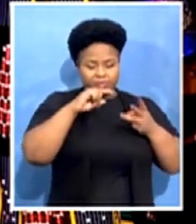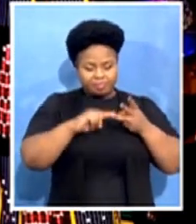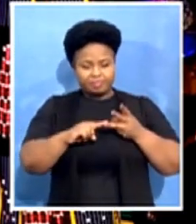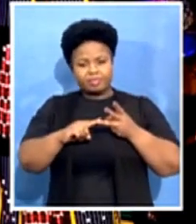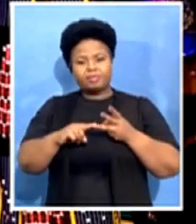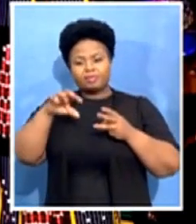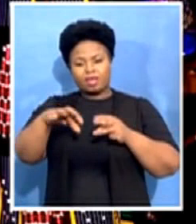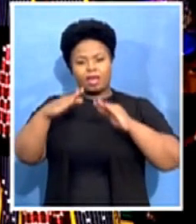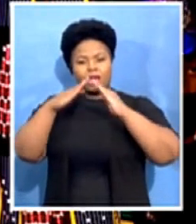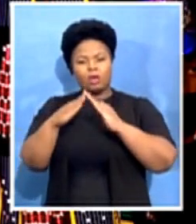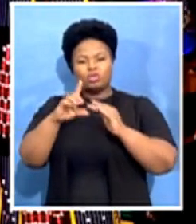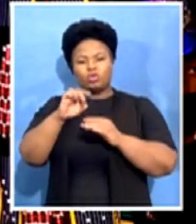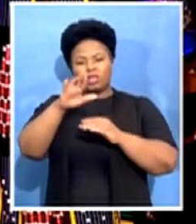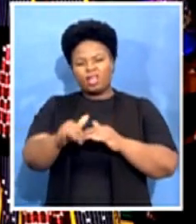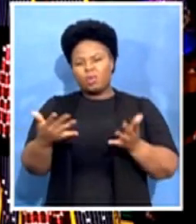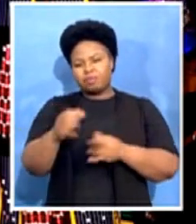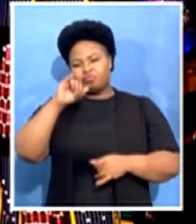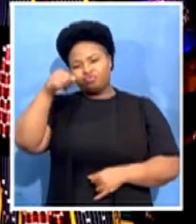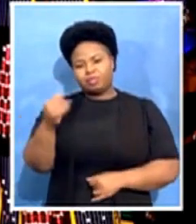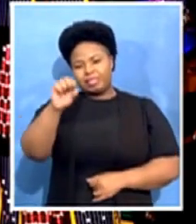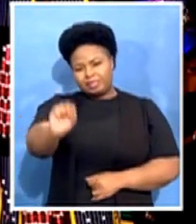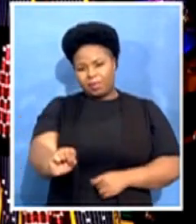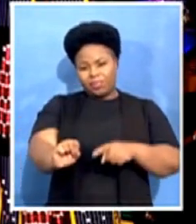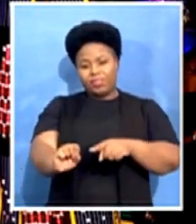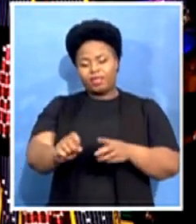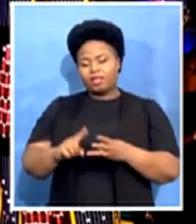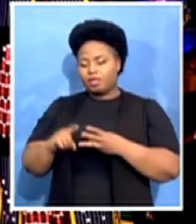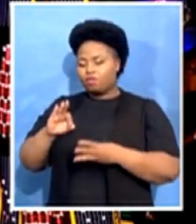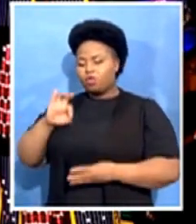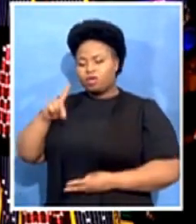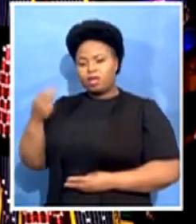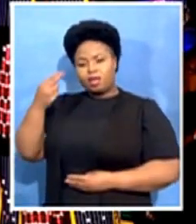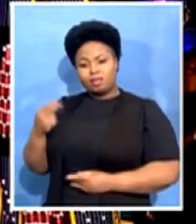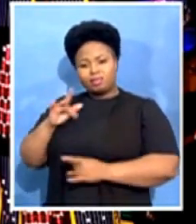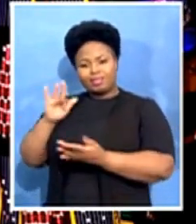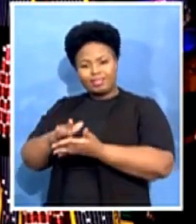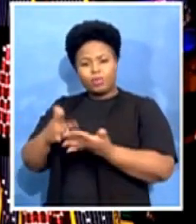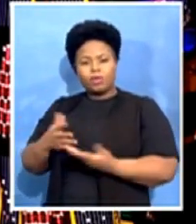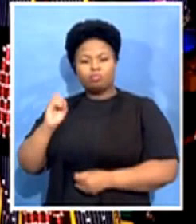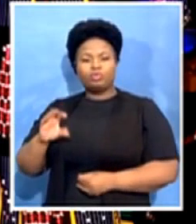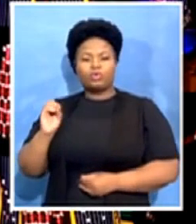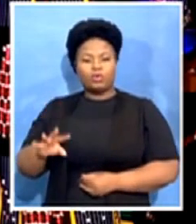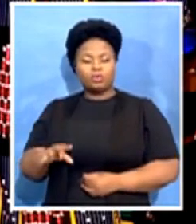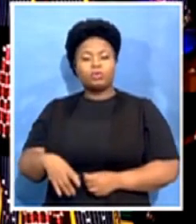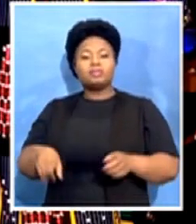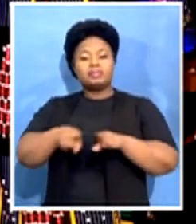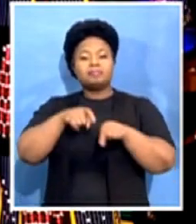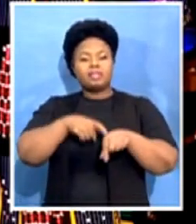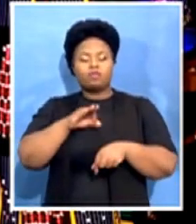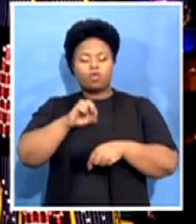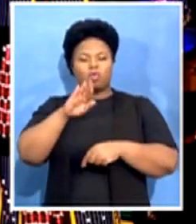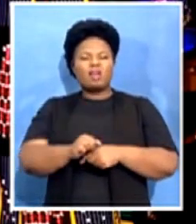to Hannesberg, the Funda Arts Center in Soweto, as well as FUVA, which has been mentioned before.